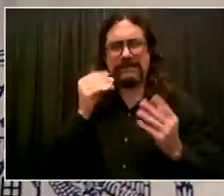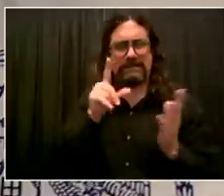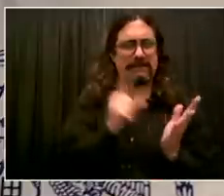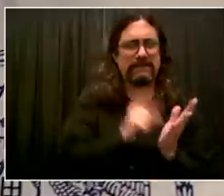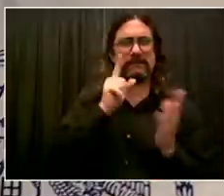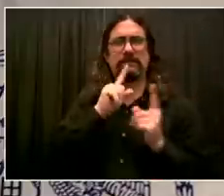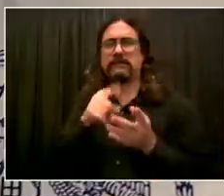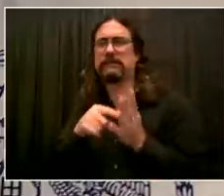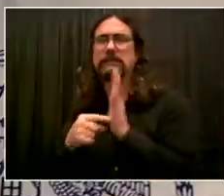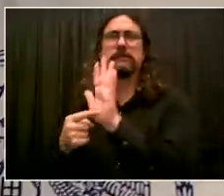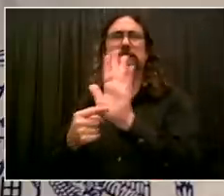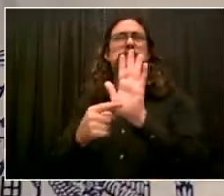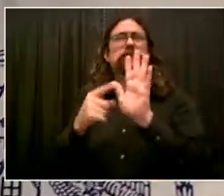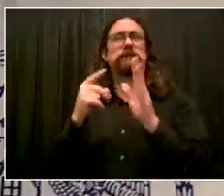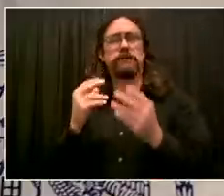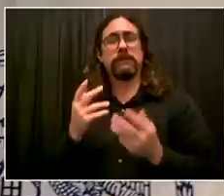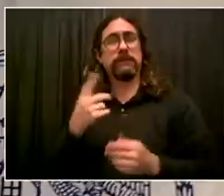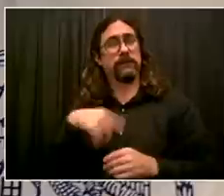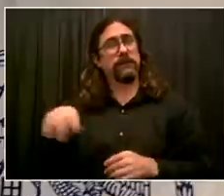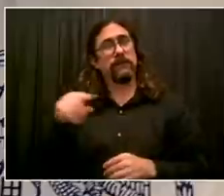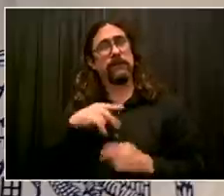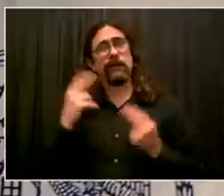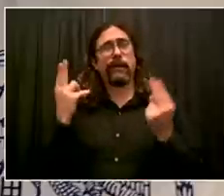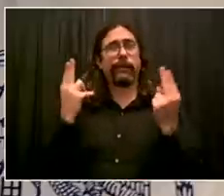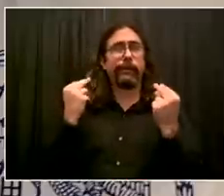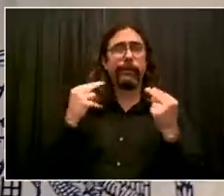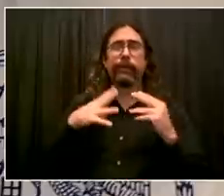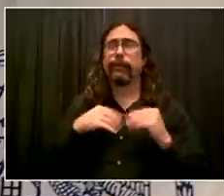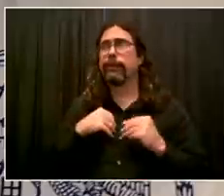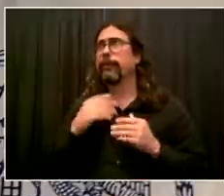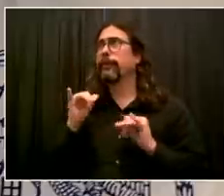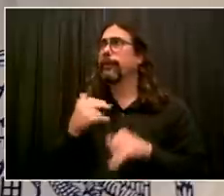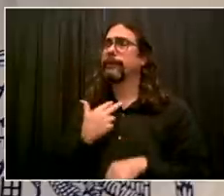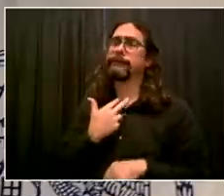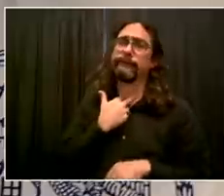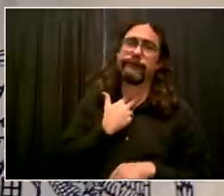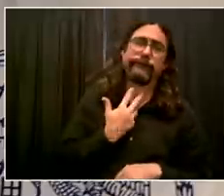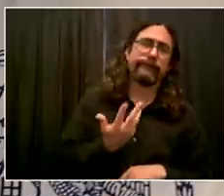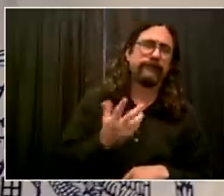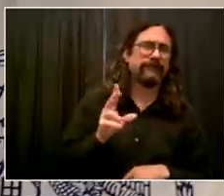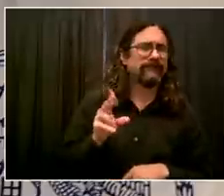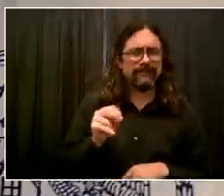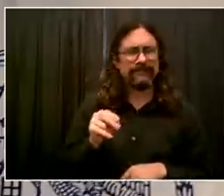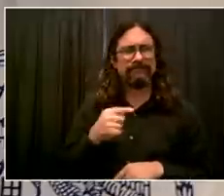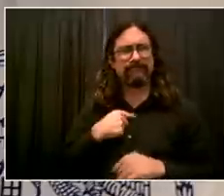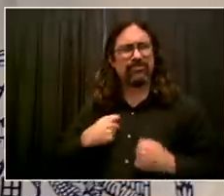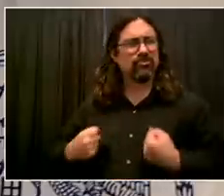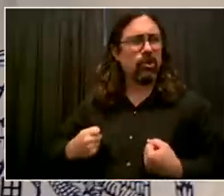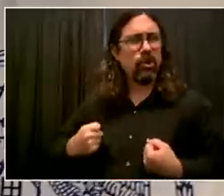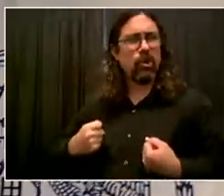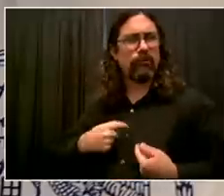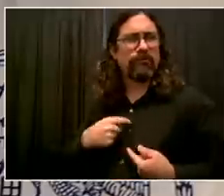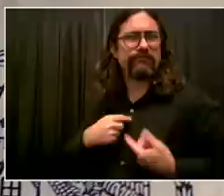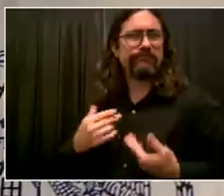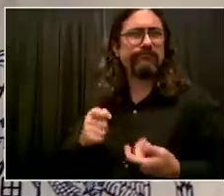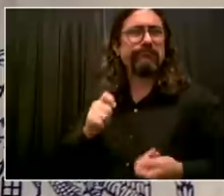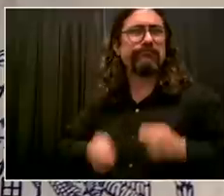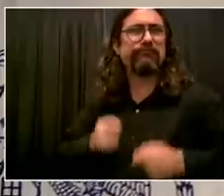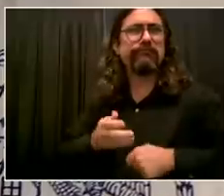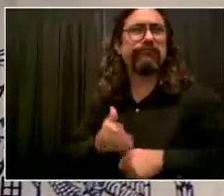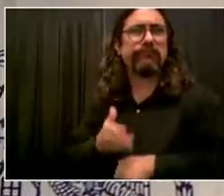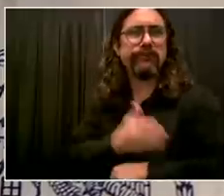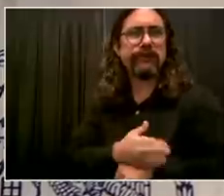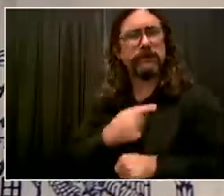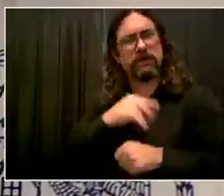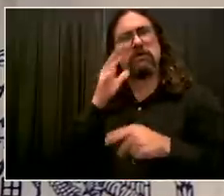going to find a solution. People are doing that right now with COVID by getting vaccinated. Thank you to the 82%. Let's go get the 18